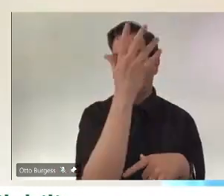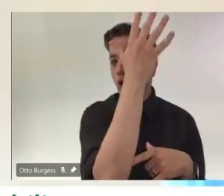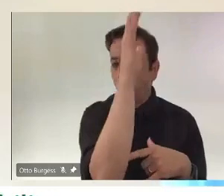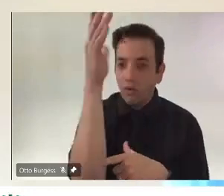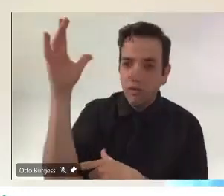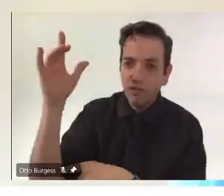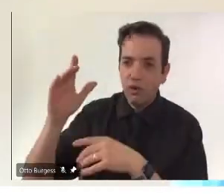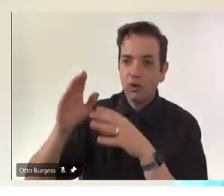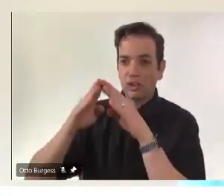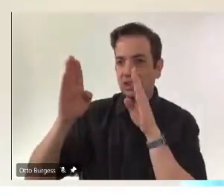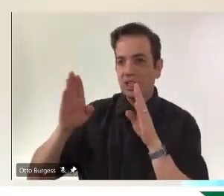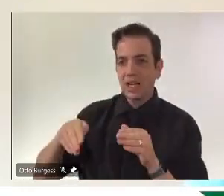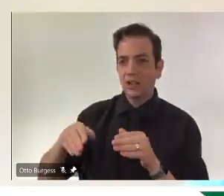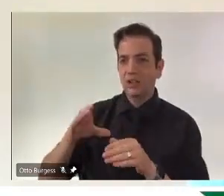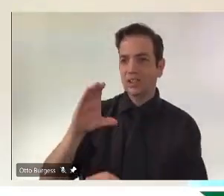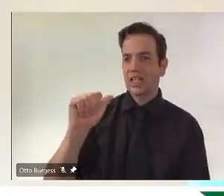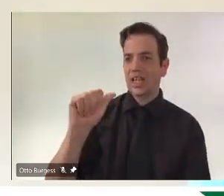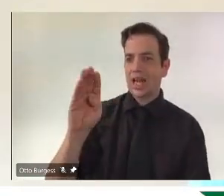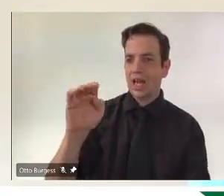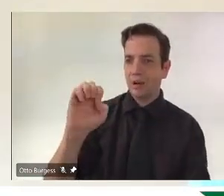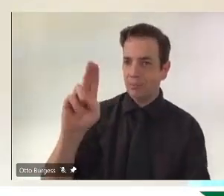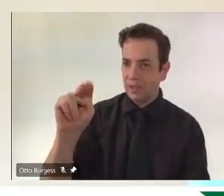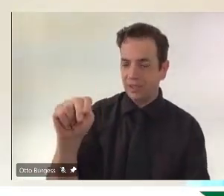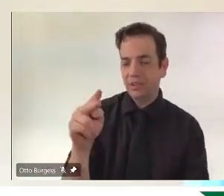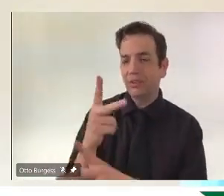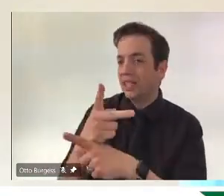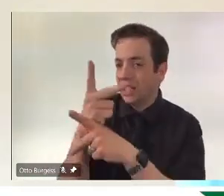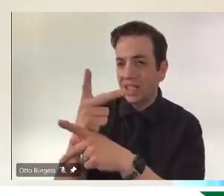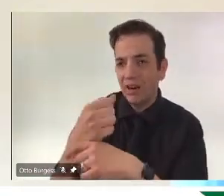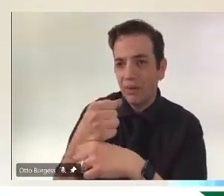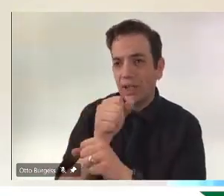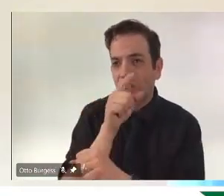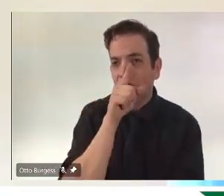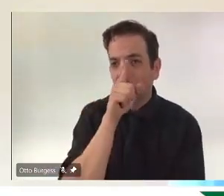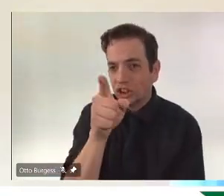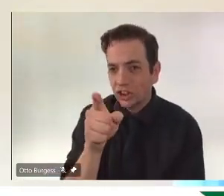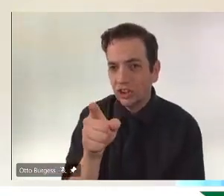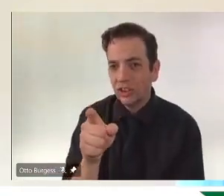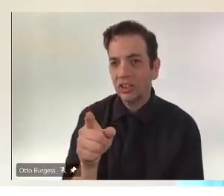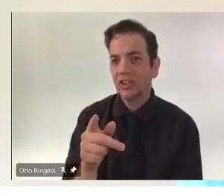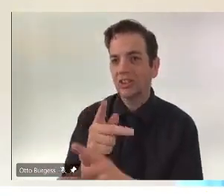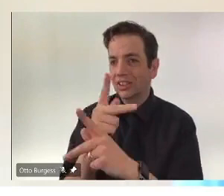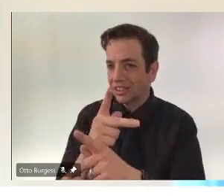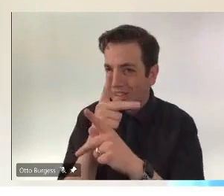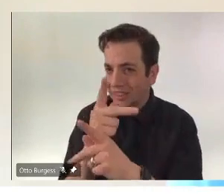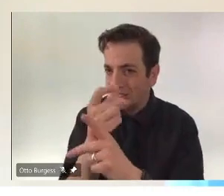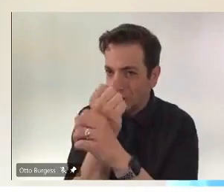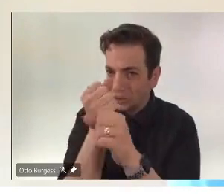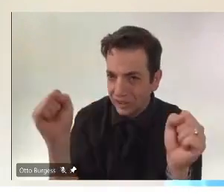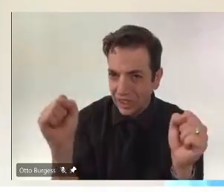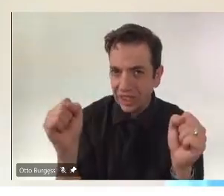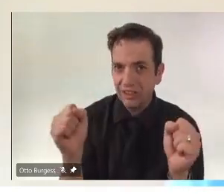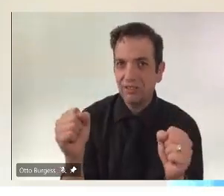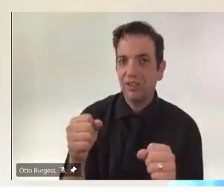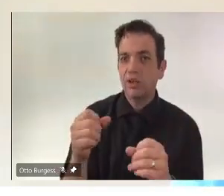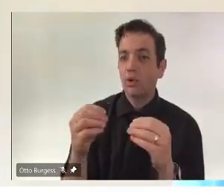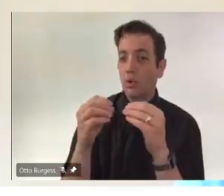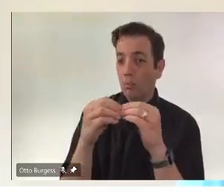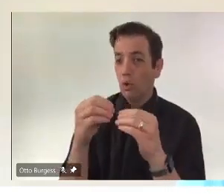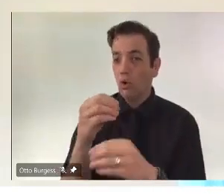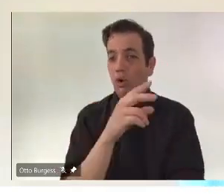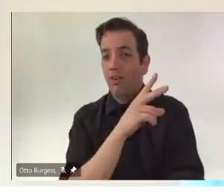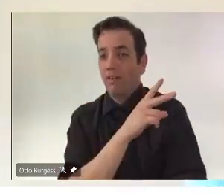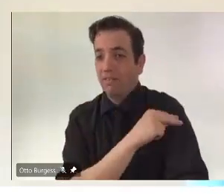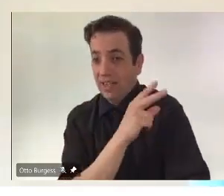everyone safe. But certainly with a higher vaccination rate, we're not seeing and expecting any signals of